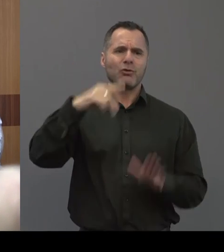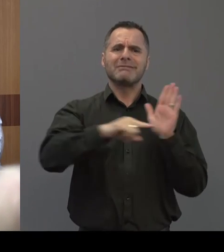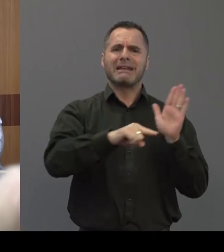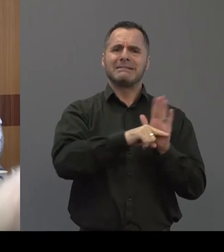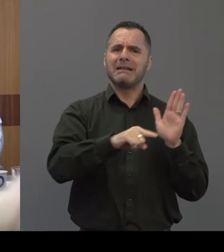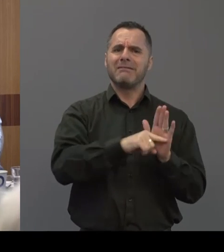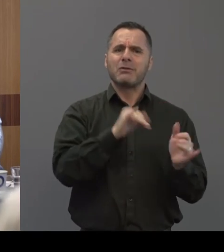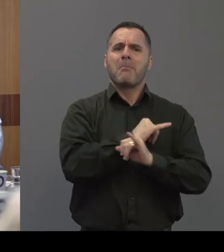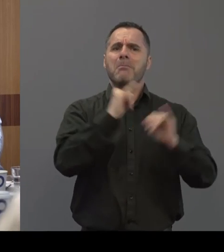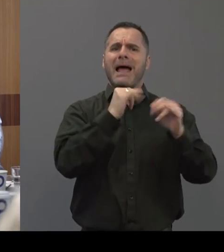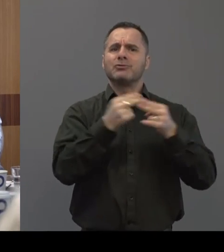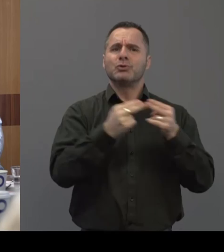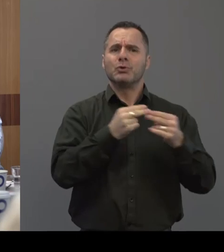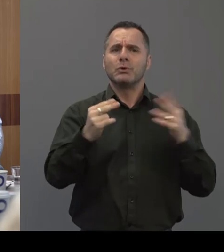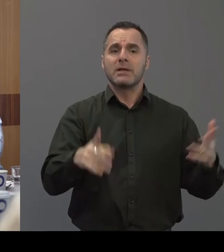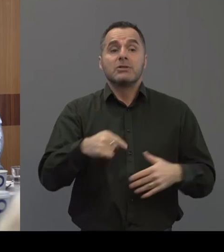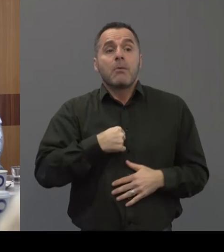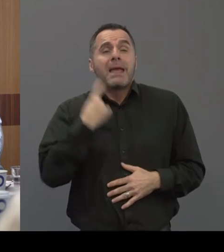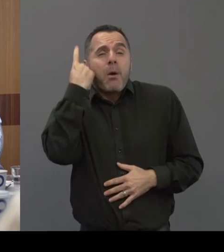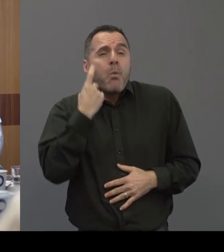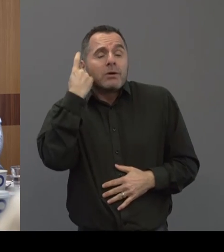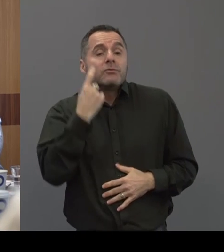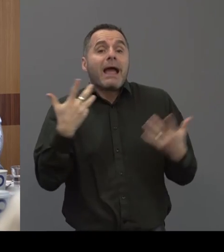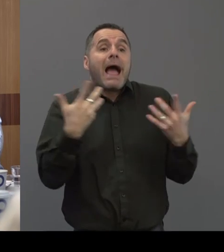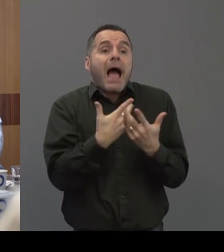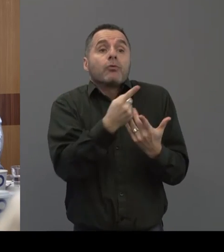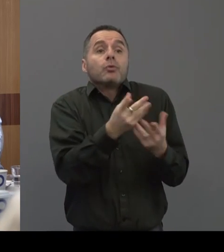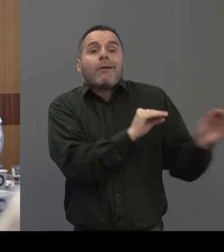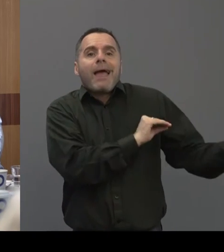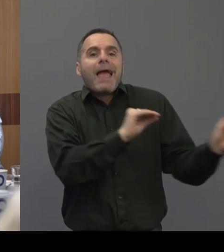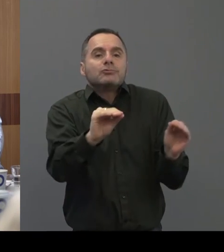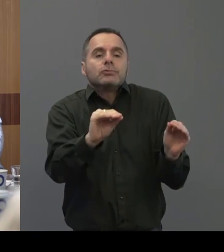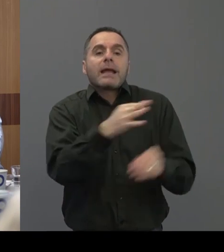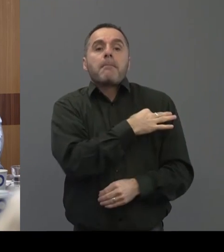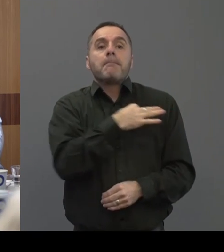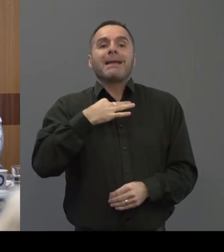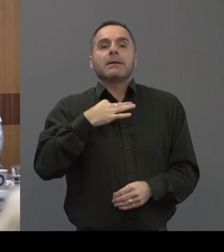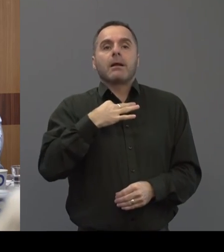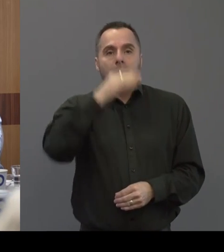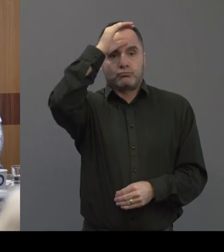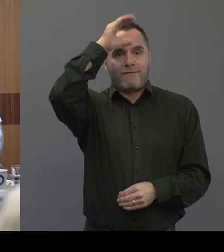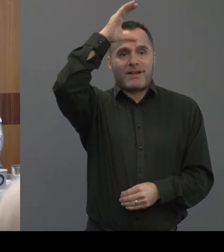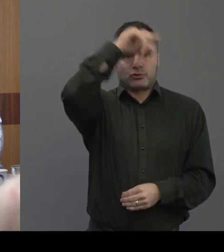news. So I'm just wondering about how you're working with education, uh, education for the medical profession.